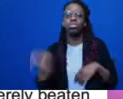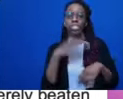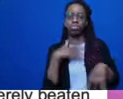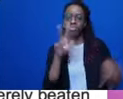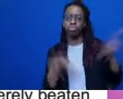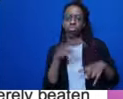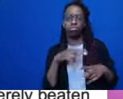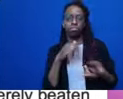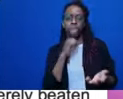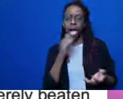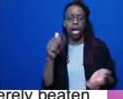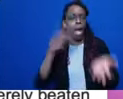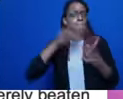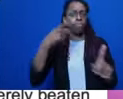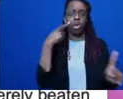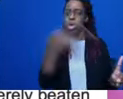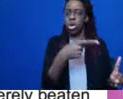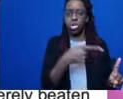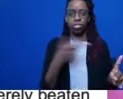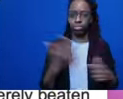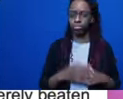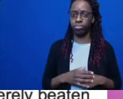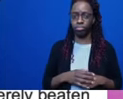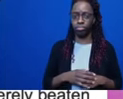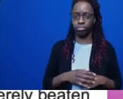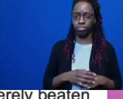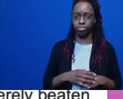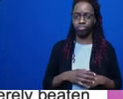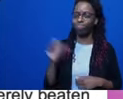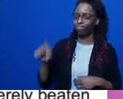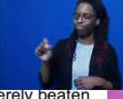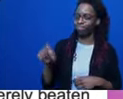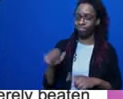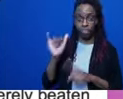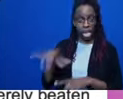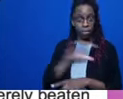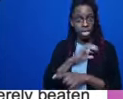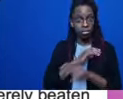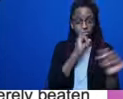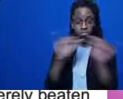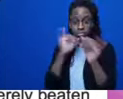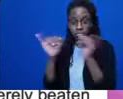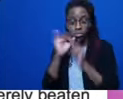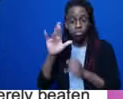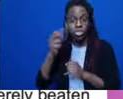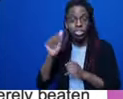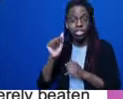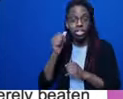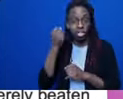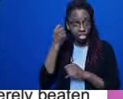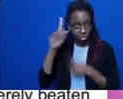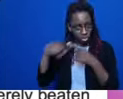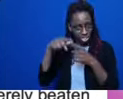The cops interviewing Brisha when she's in the, you know, when in front of her father.